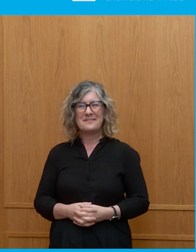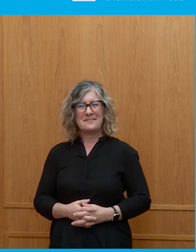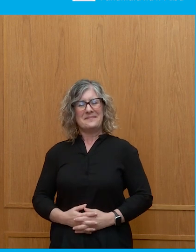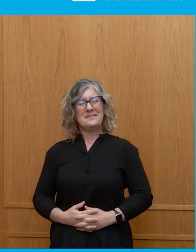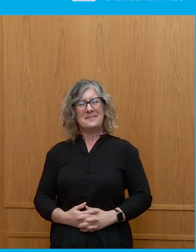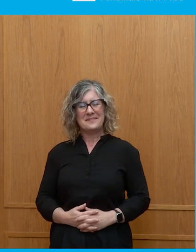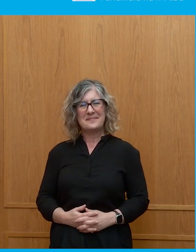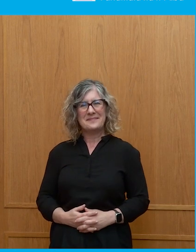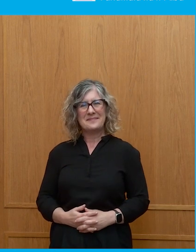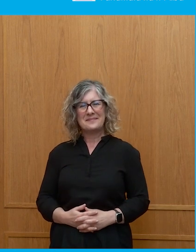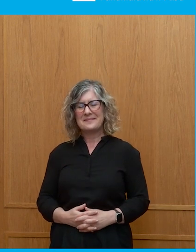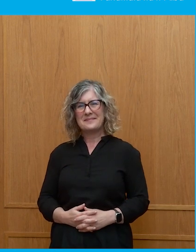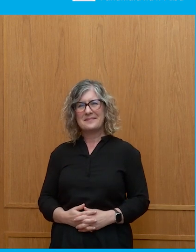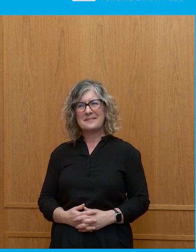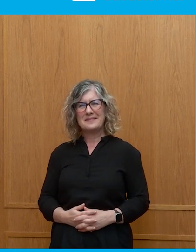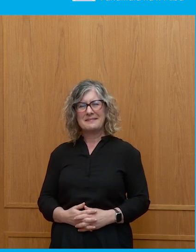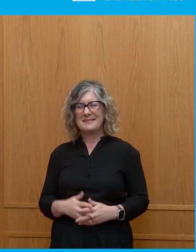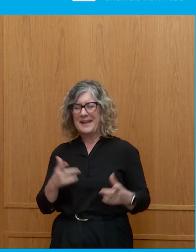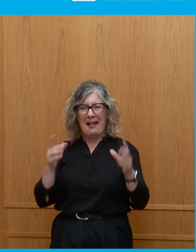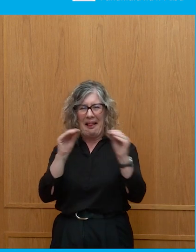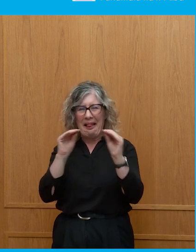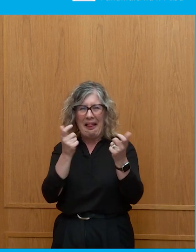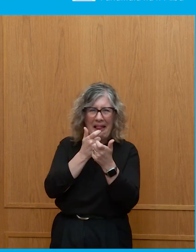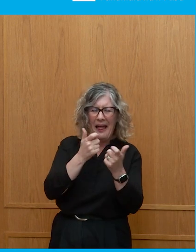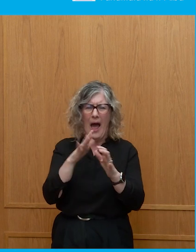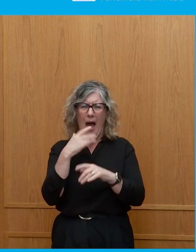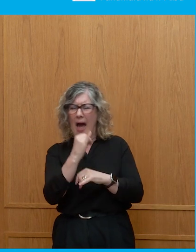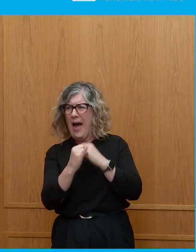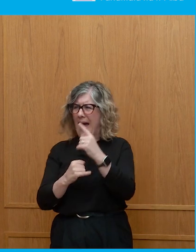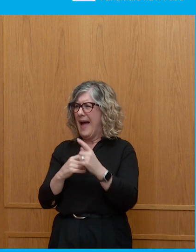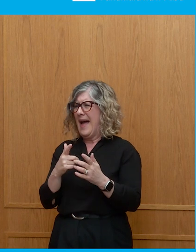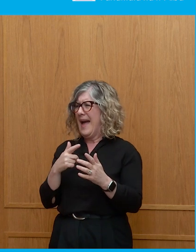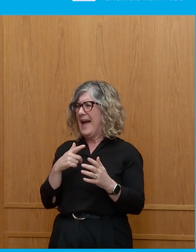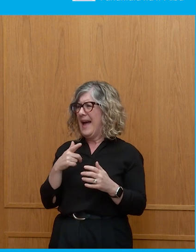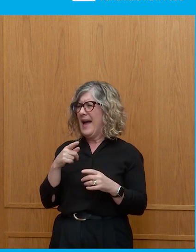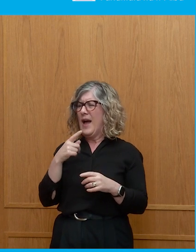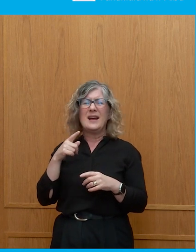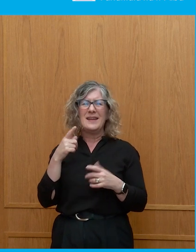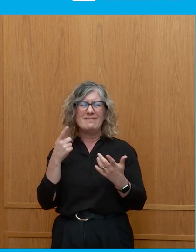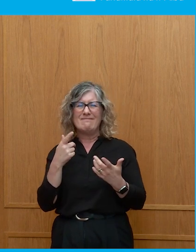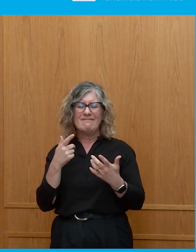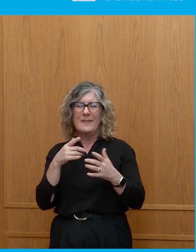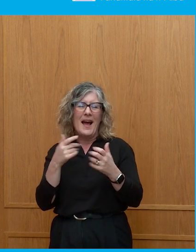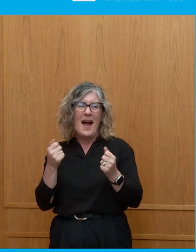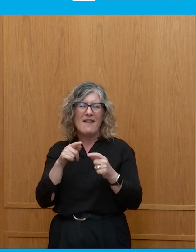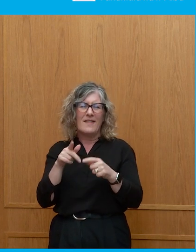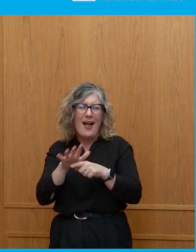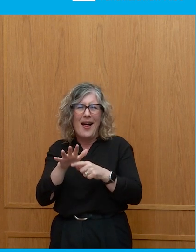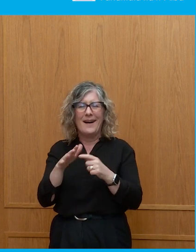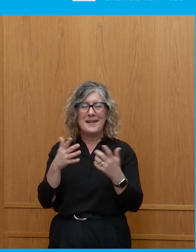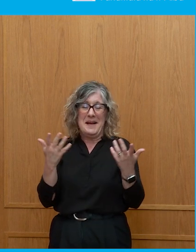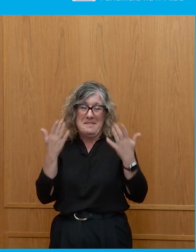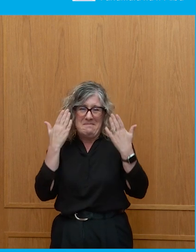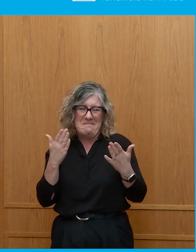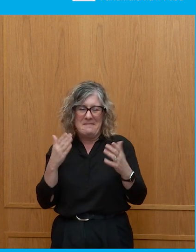up quite – I inform it. Yeah, well, sorry. I wasn't blaming you personally, but work of art. Do we have some questions?